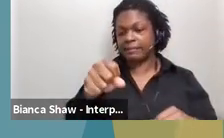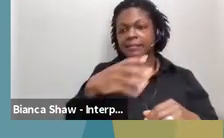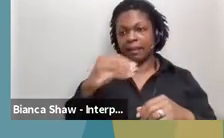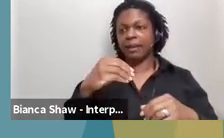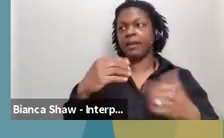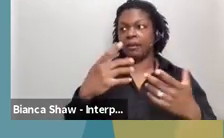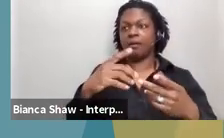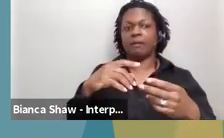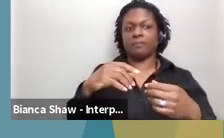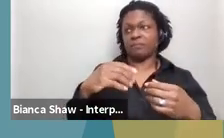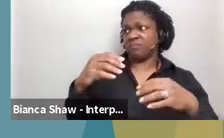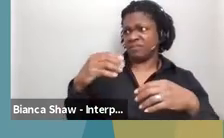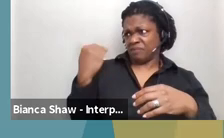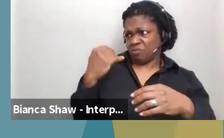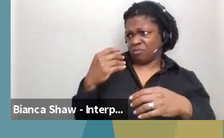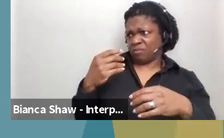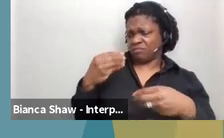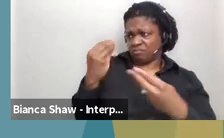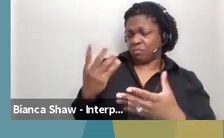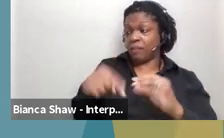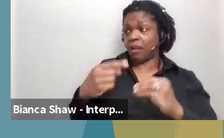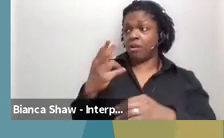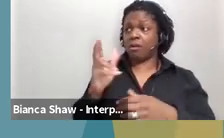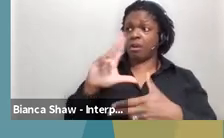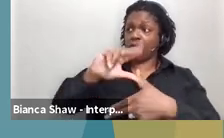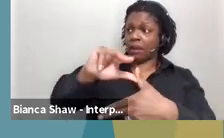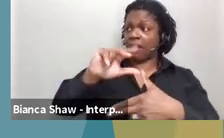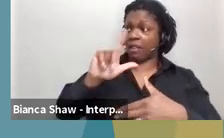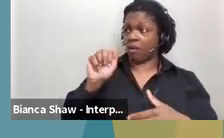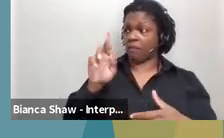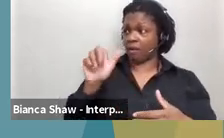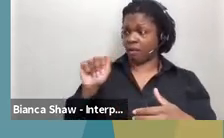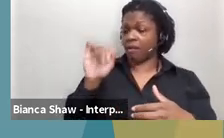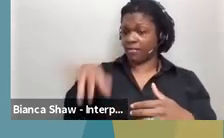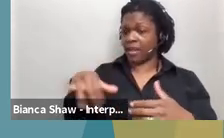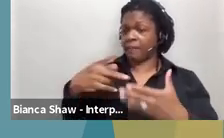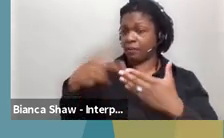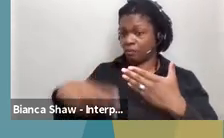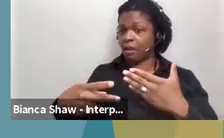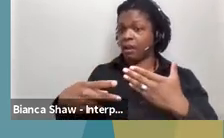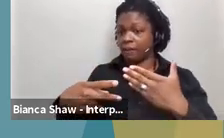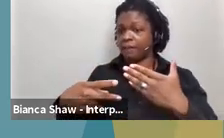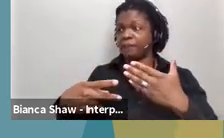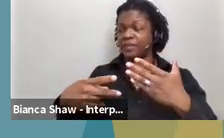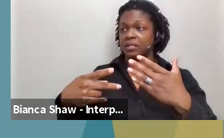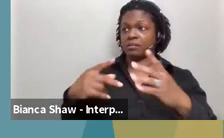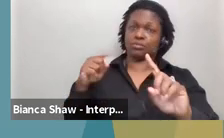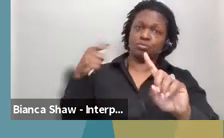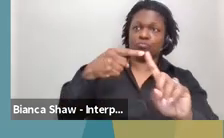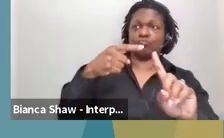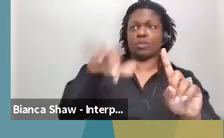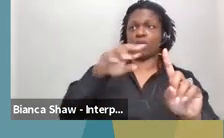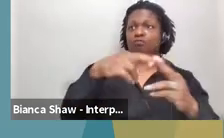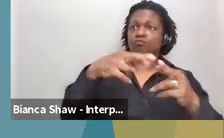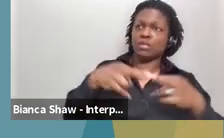Laura CCP, or crisis counseling program, is, um, targeted to, um, regions four, five, six, seven,